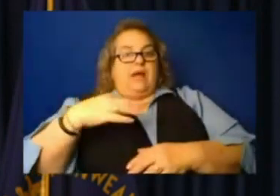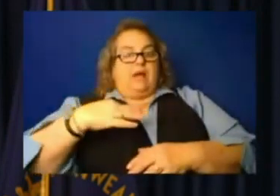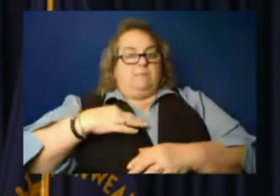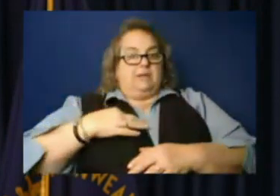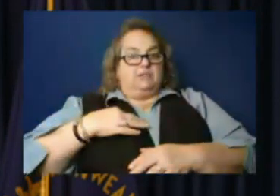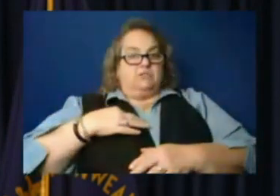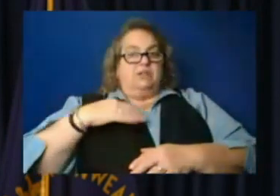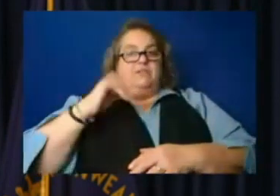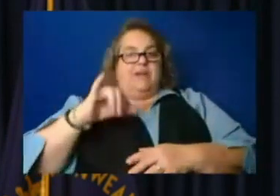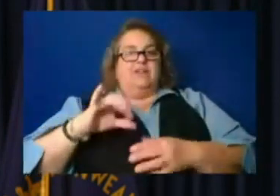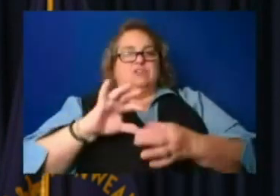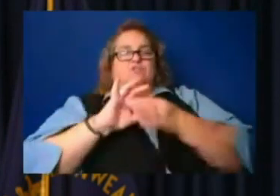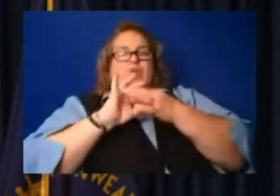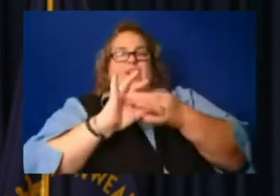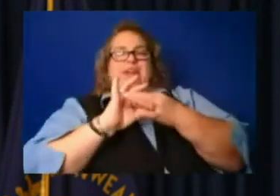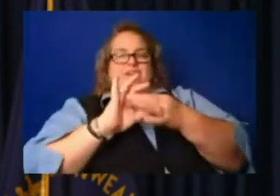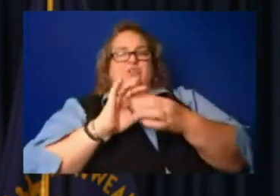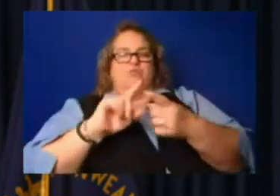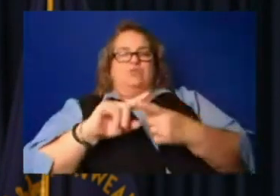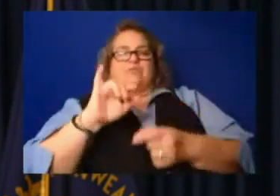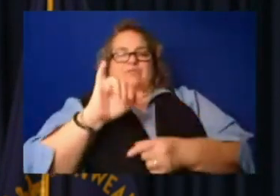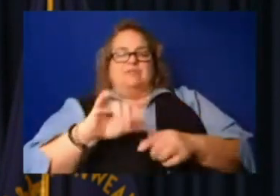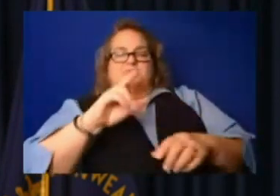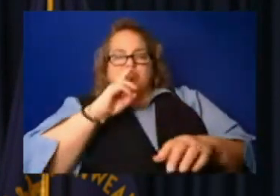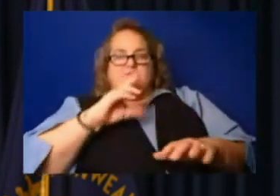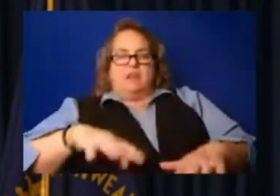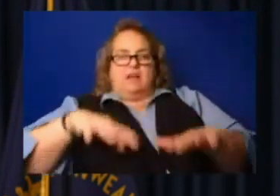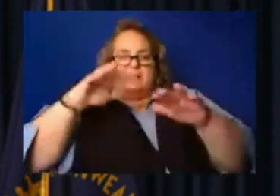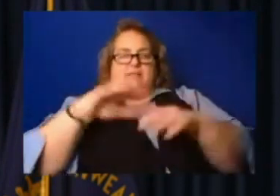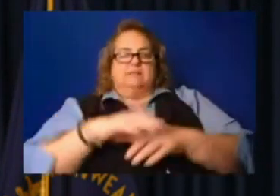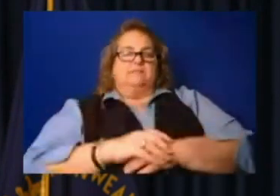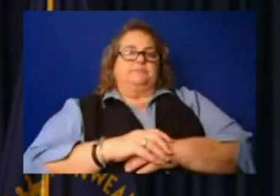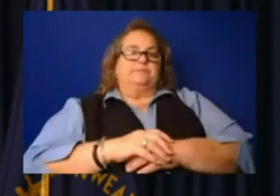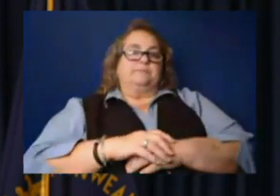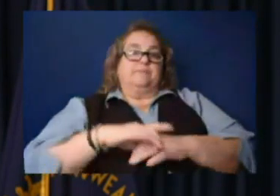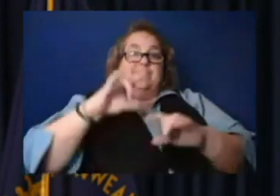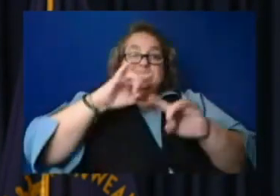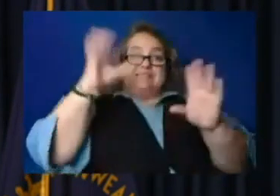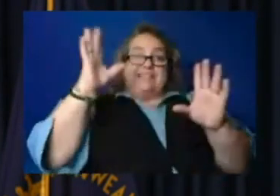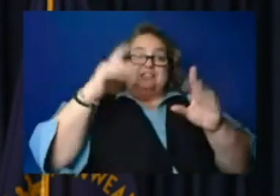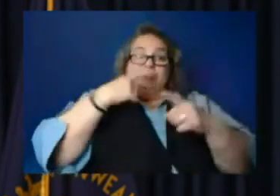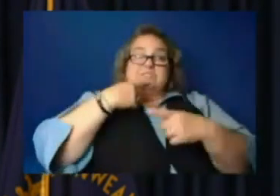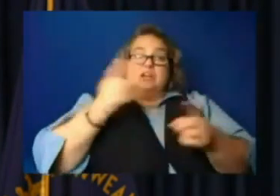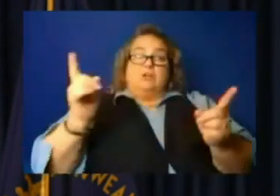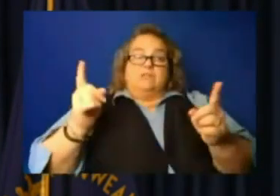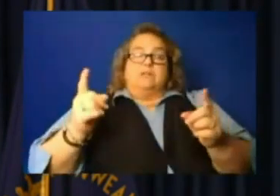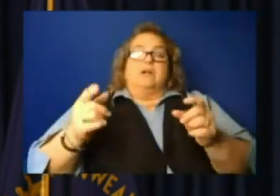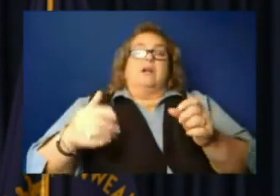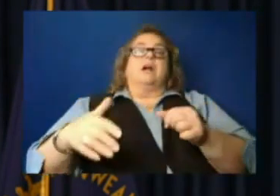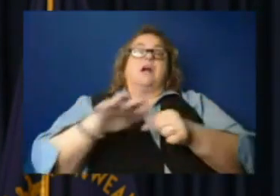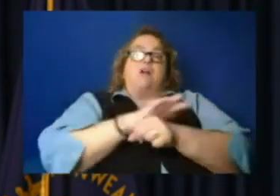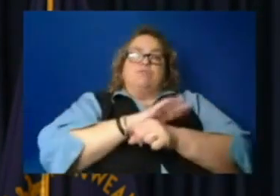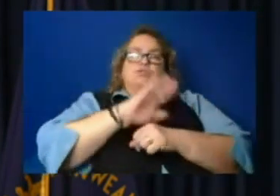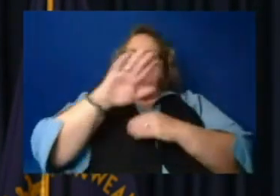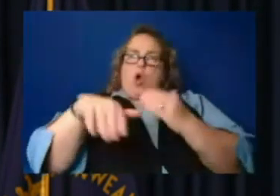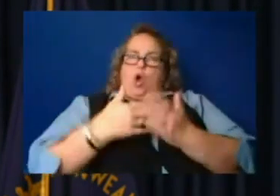to this flooding. The disaster declaration covers all seven counties, uh, which were